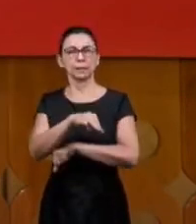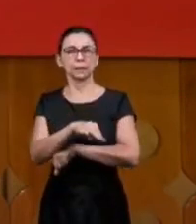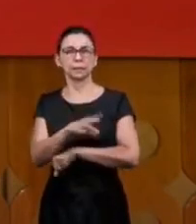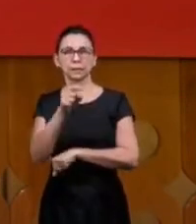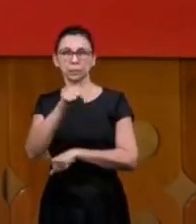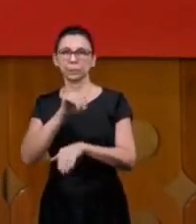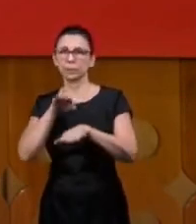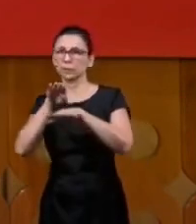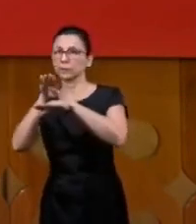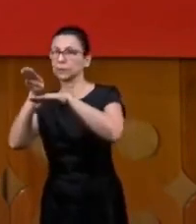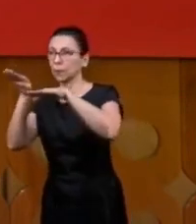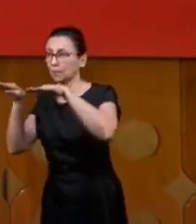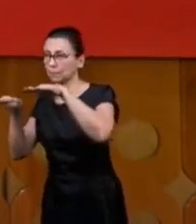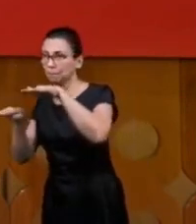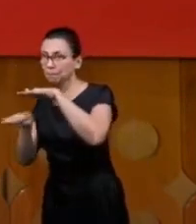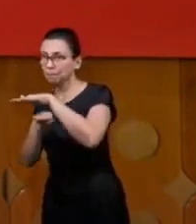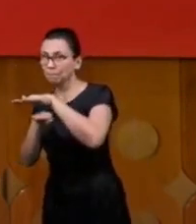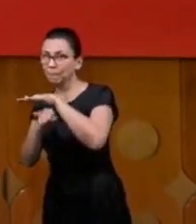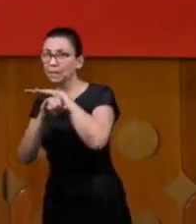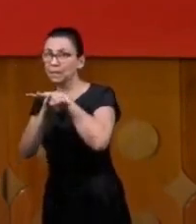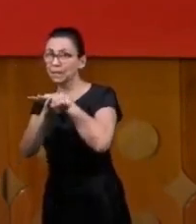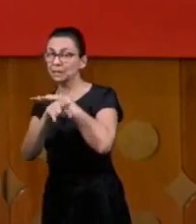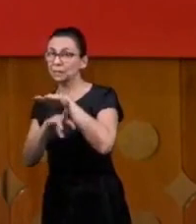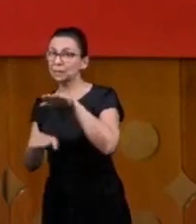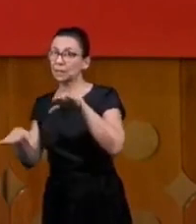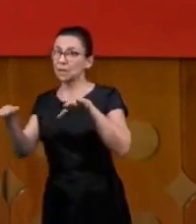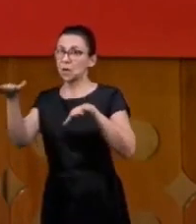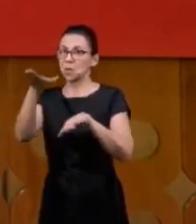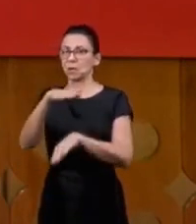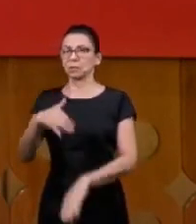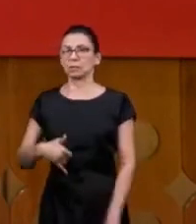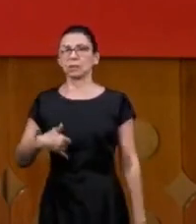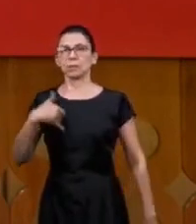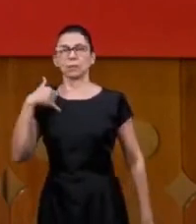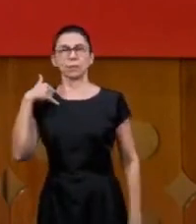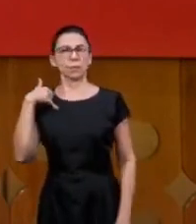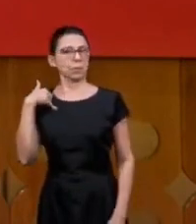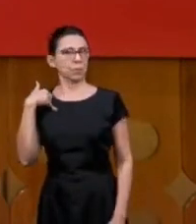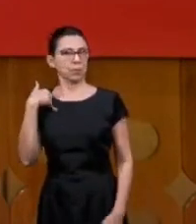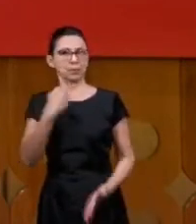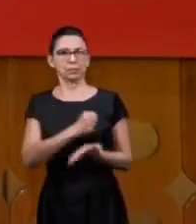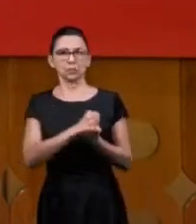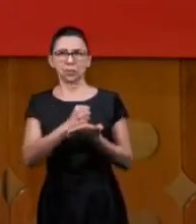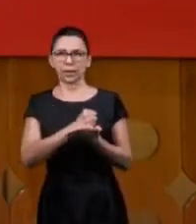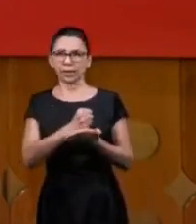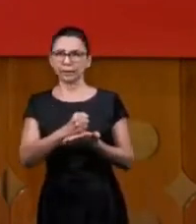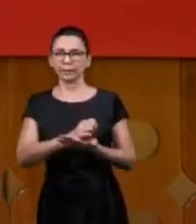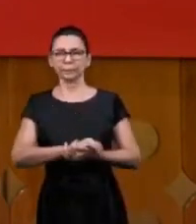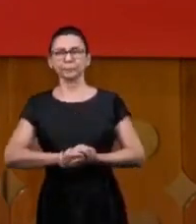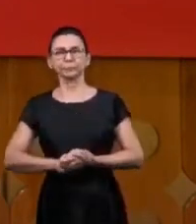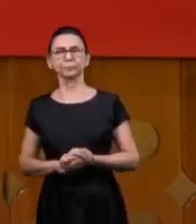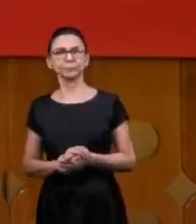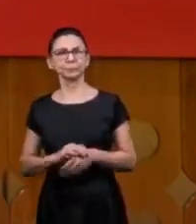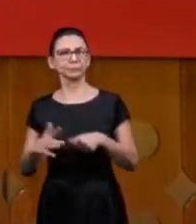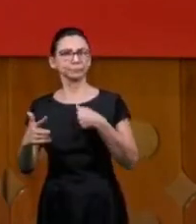position that's why when you leave this position you will no longer be a minister you nor have this function it does not